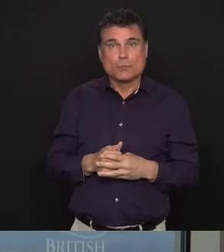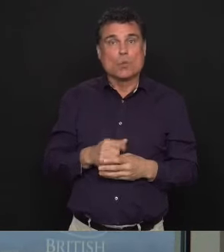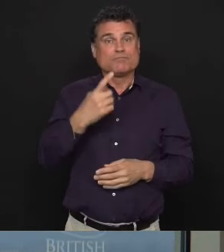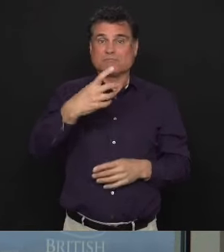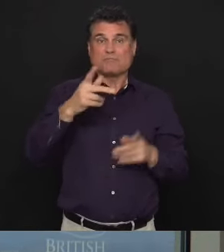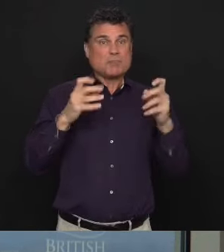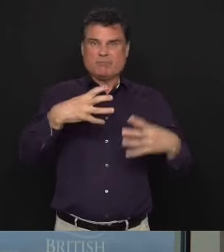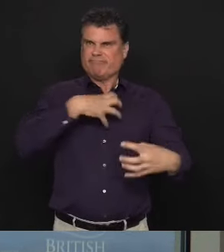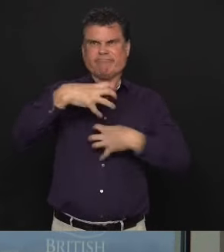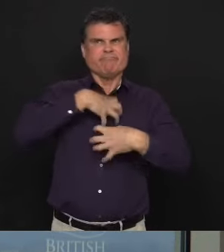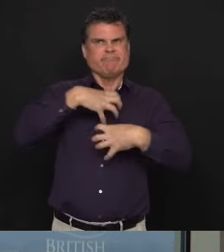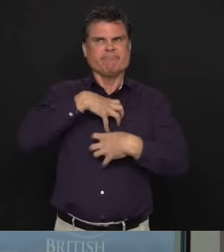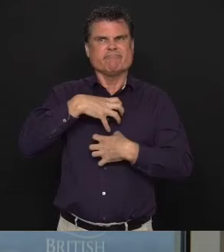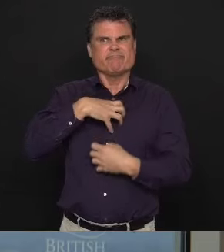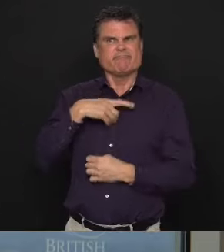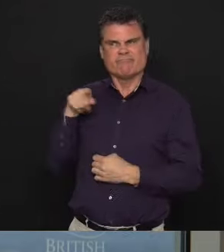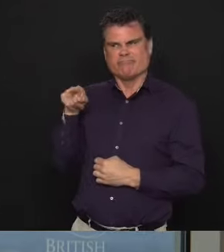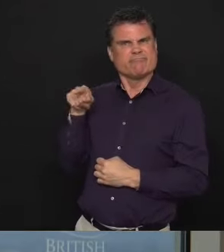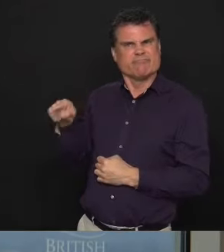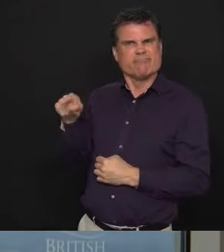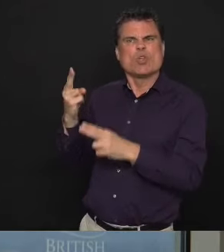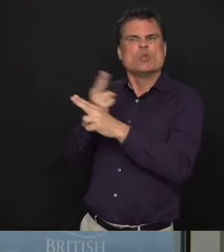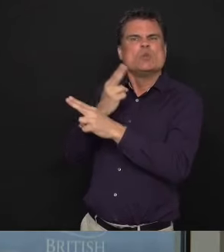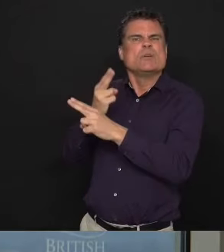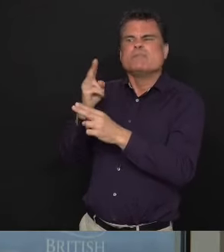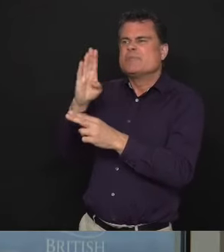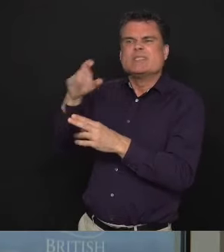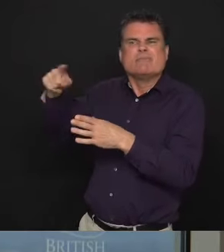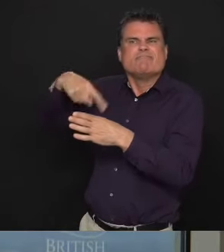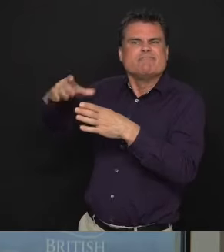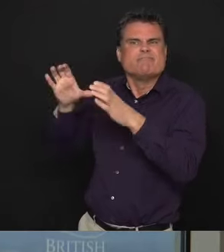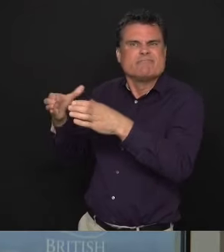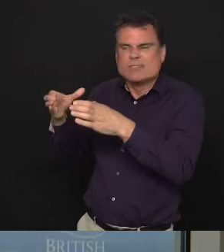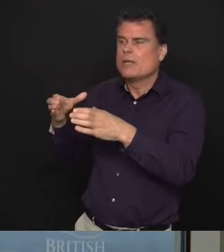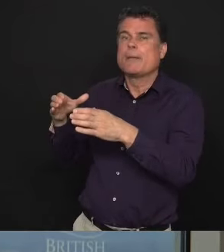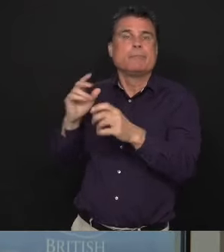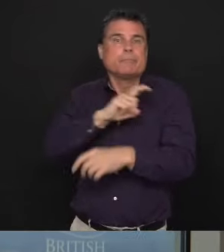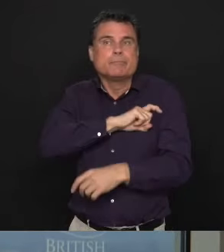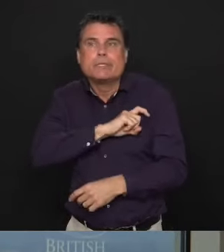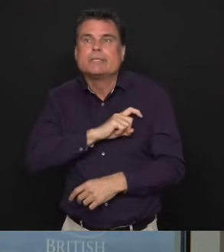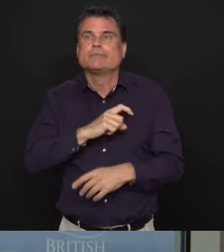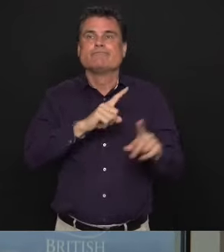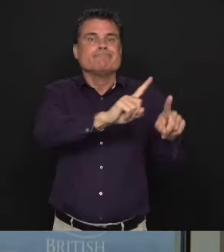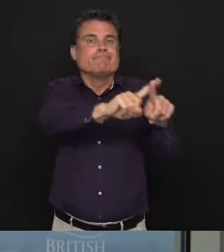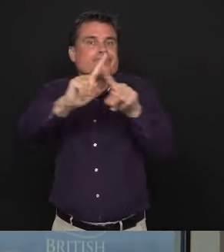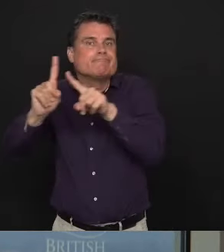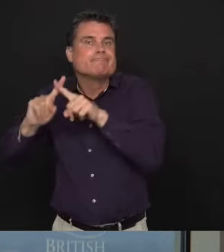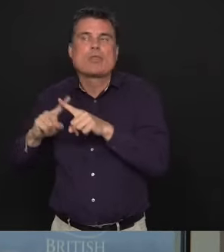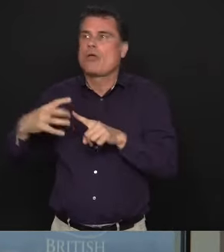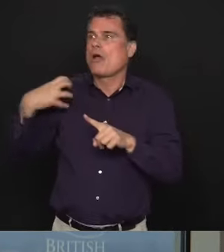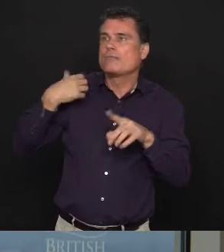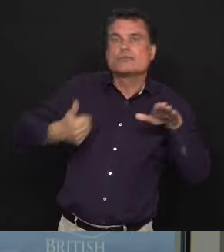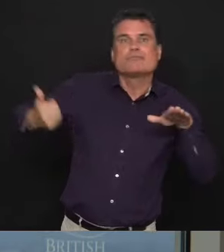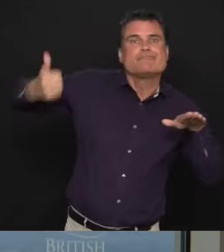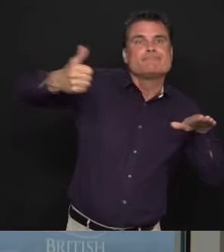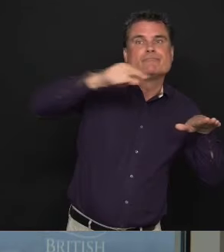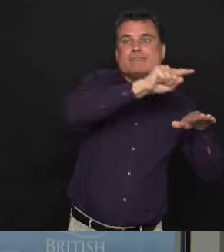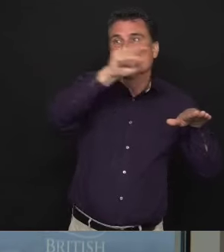the police and other enforcement officers. More information on this is available at